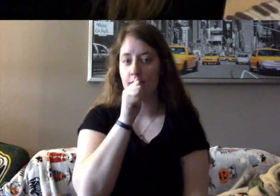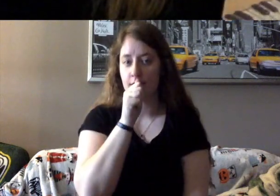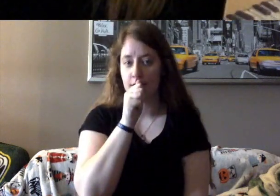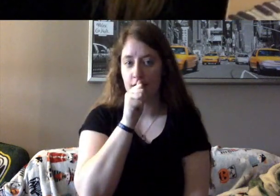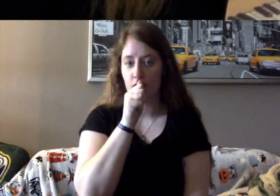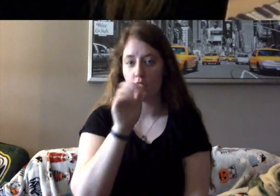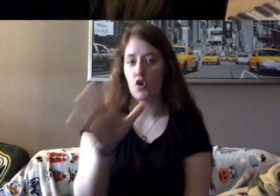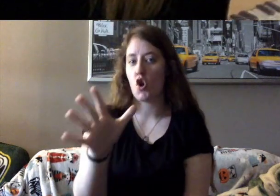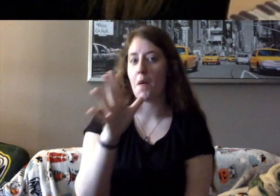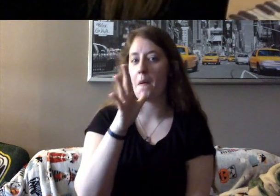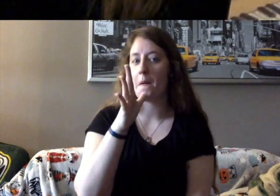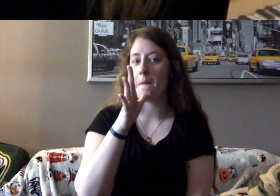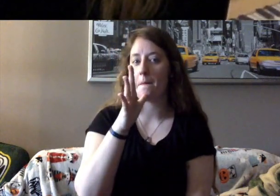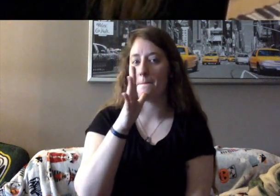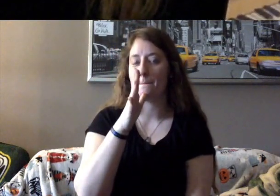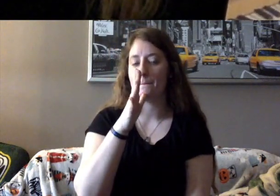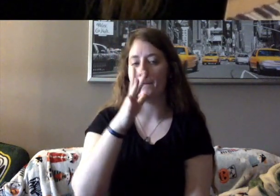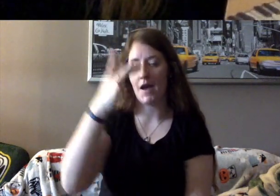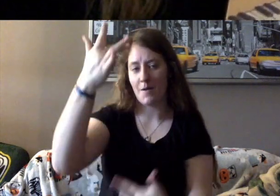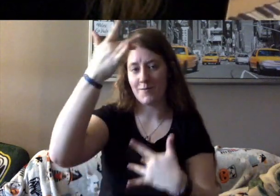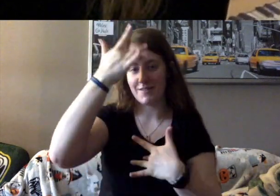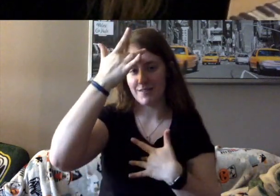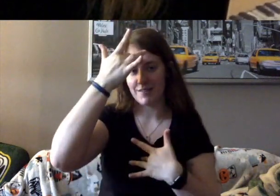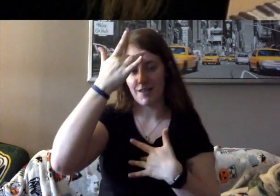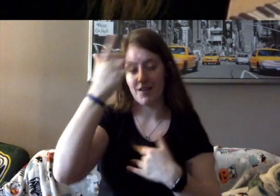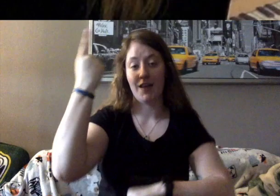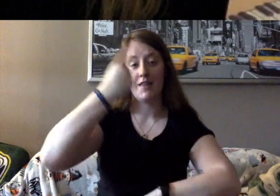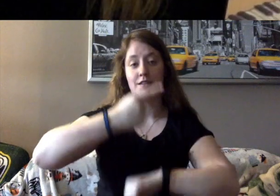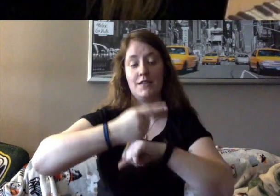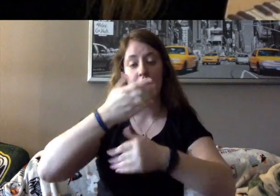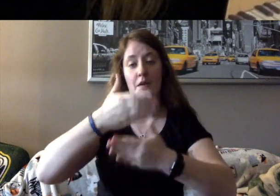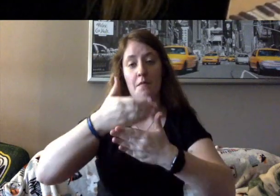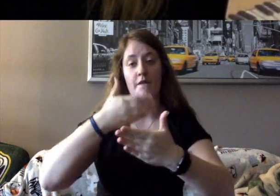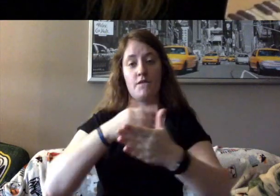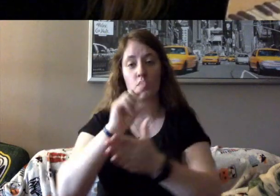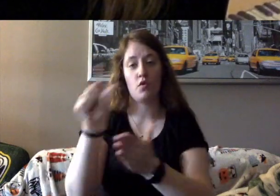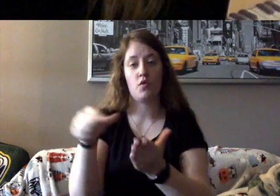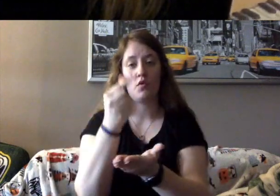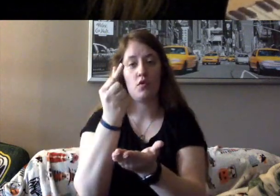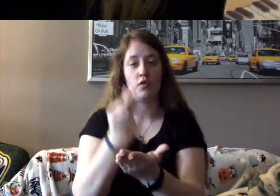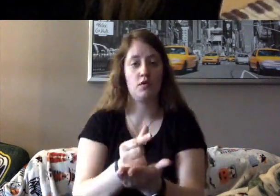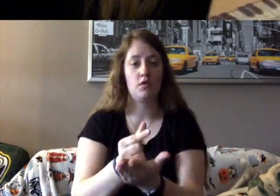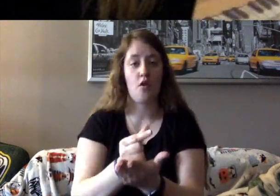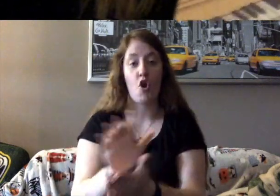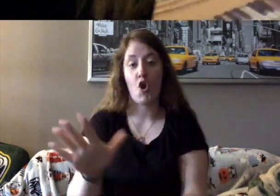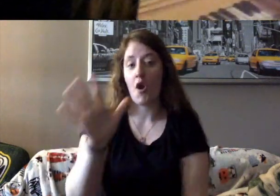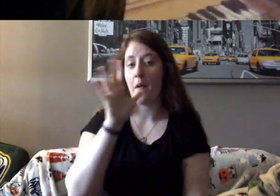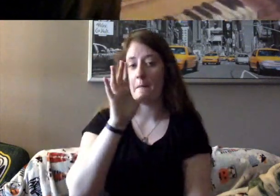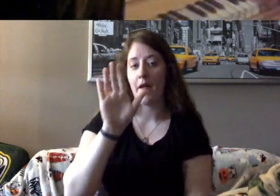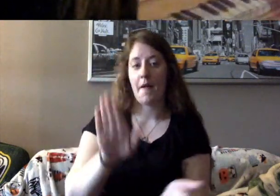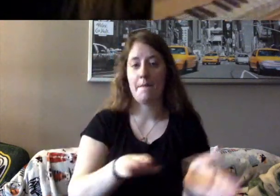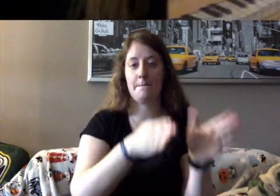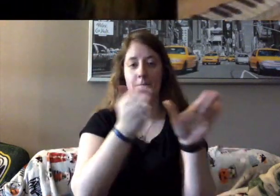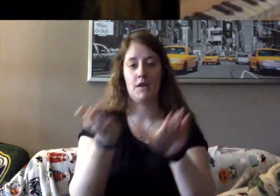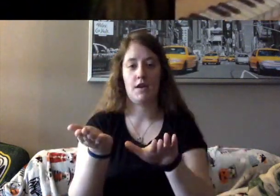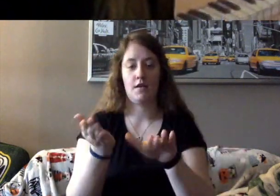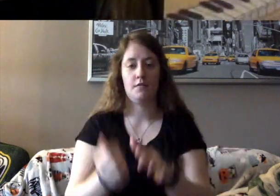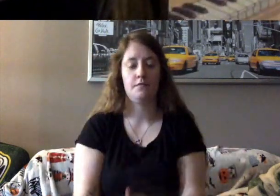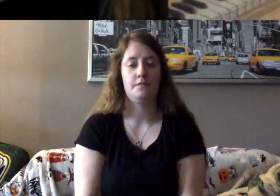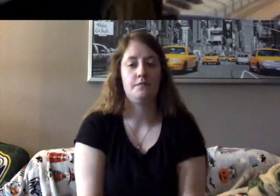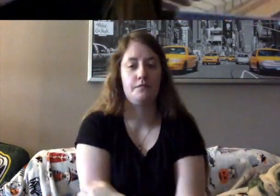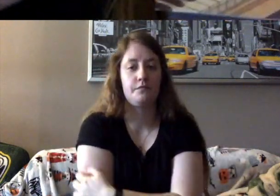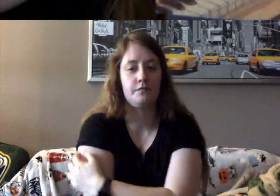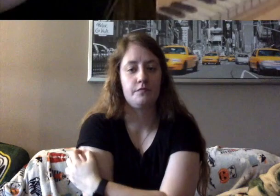terribly sick. The day before graduation, Celia Bader died. There was